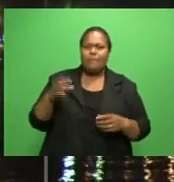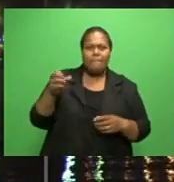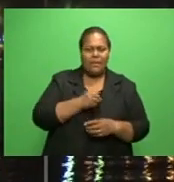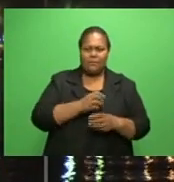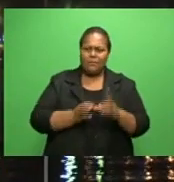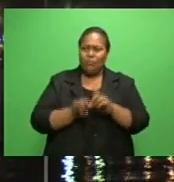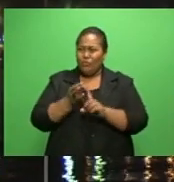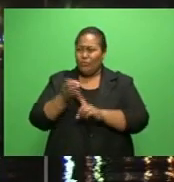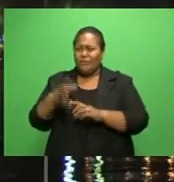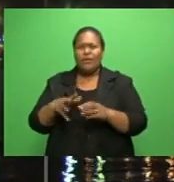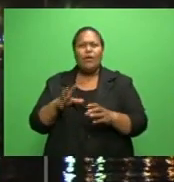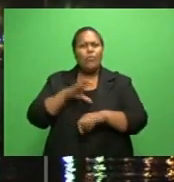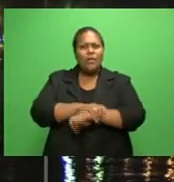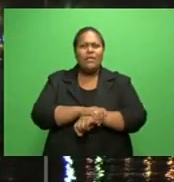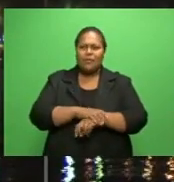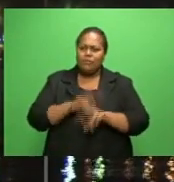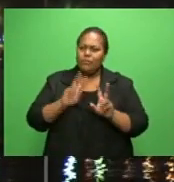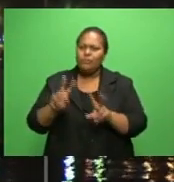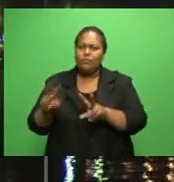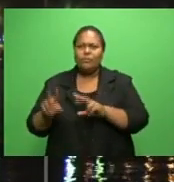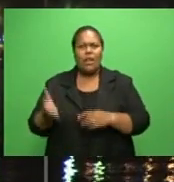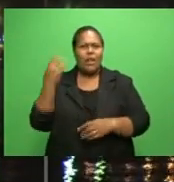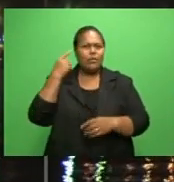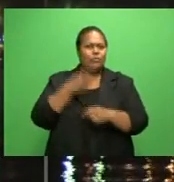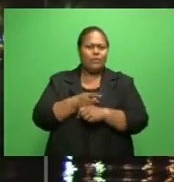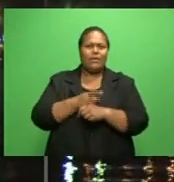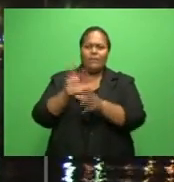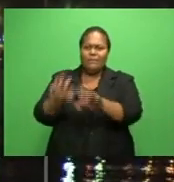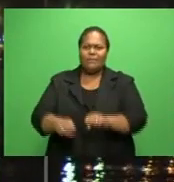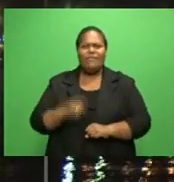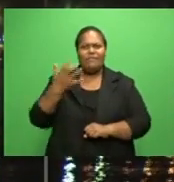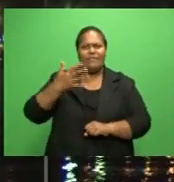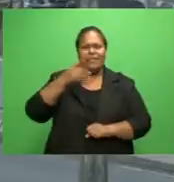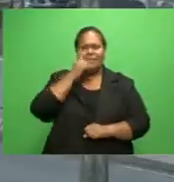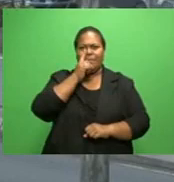week has led to 15 arrests. Josiah Nanunga has more.